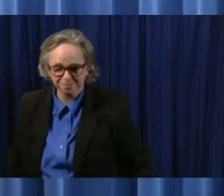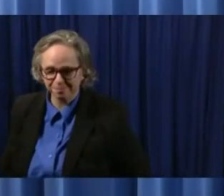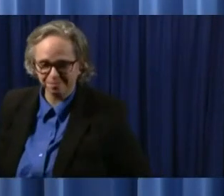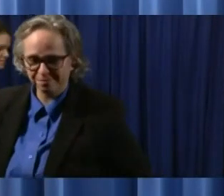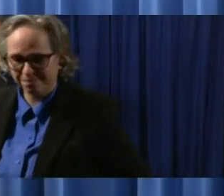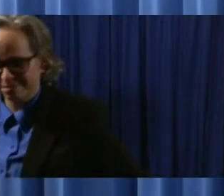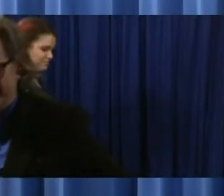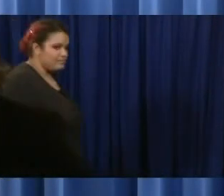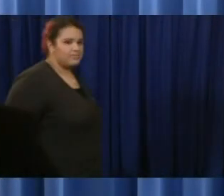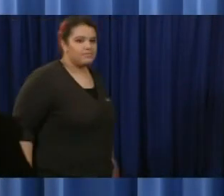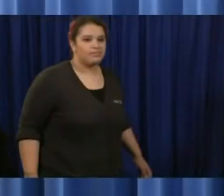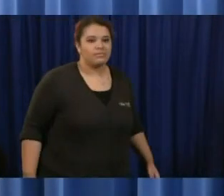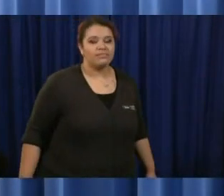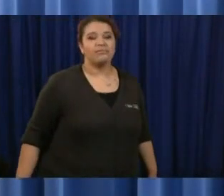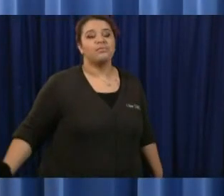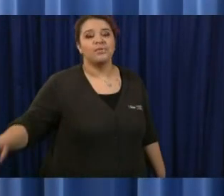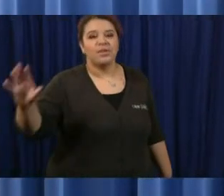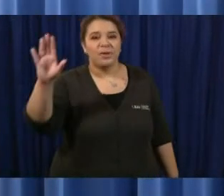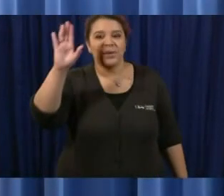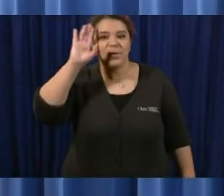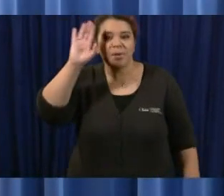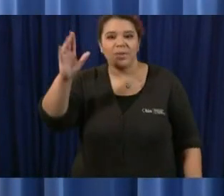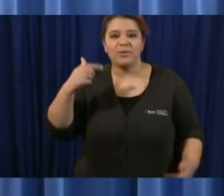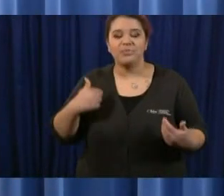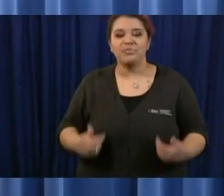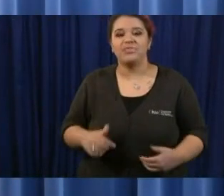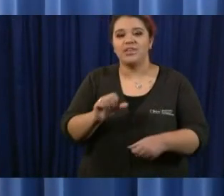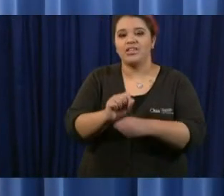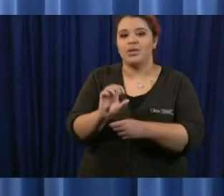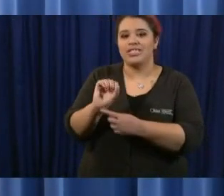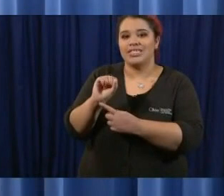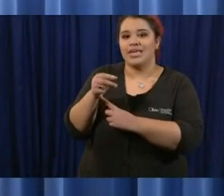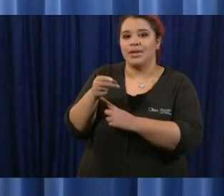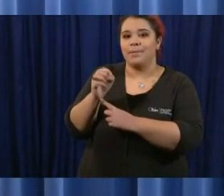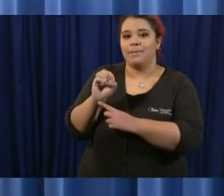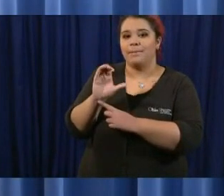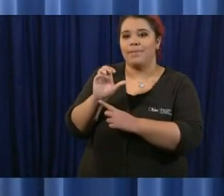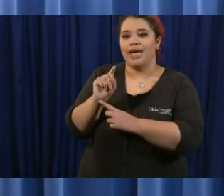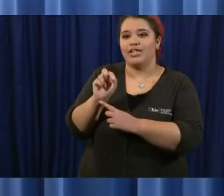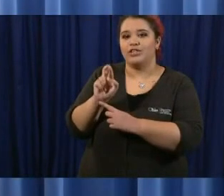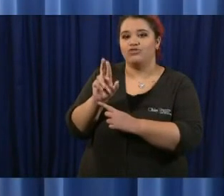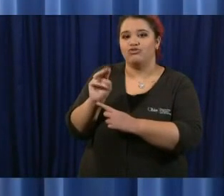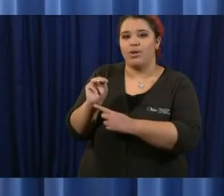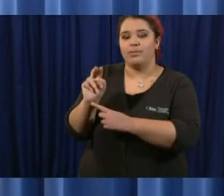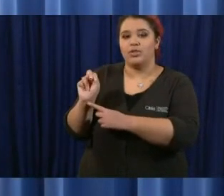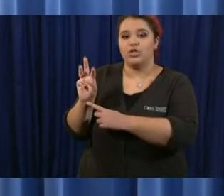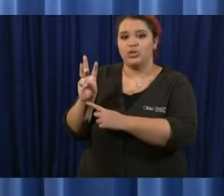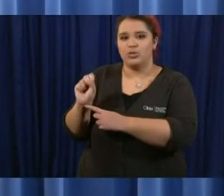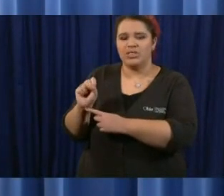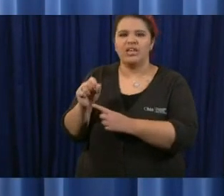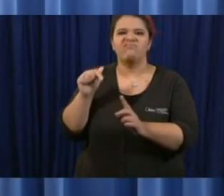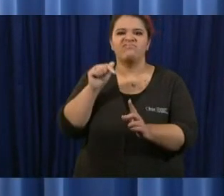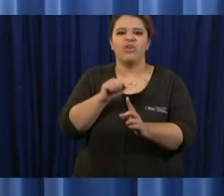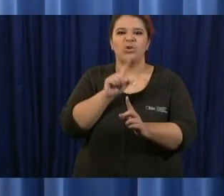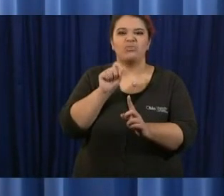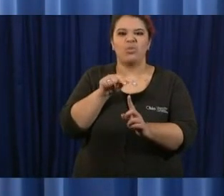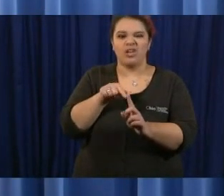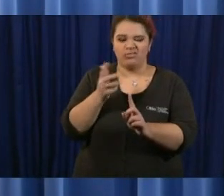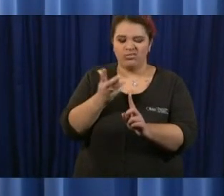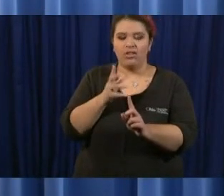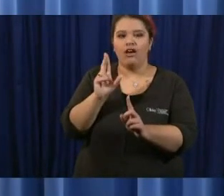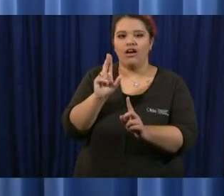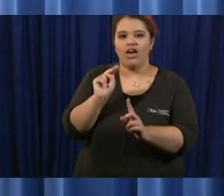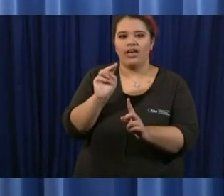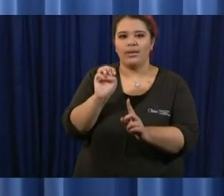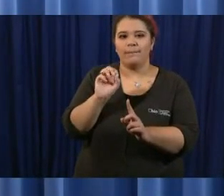everyone this is ori from spectrum news one or given spectrum news one i have a question around unemployment it could be for the governor or lieutenant governor we've had a lot of viewers